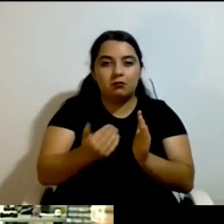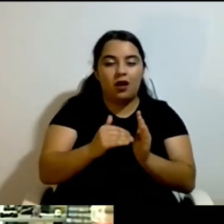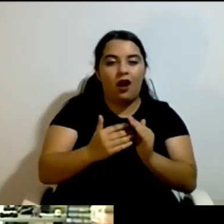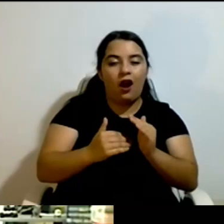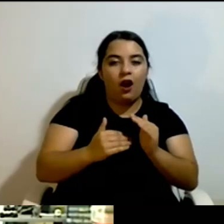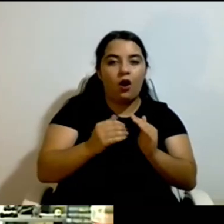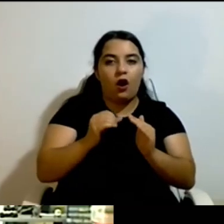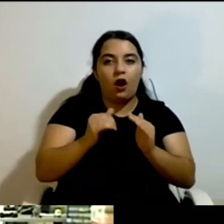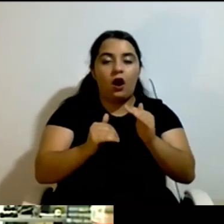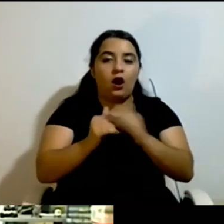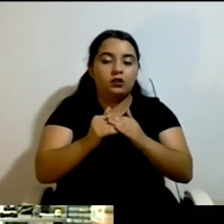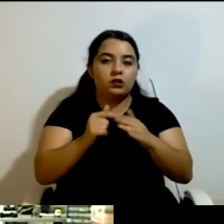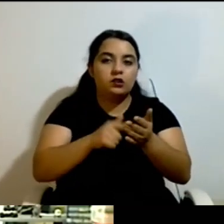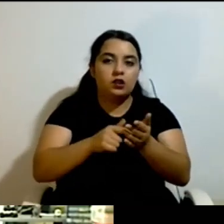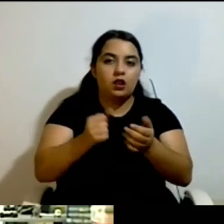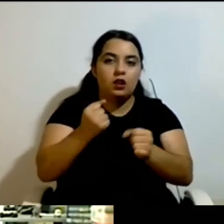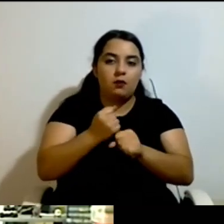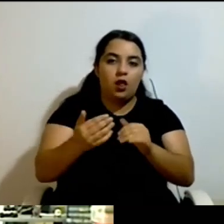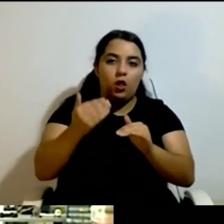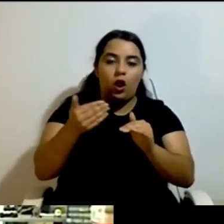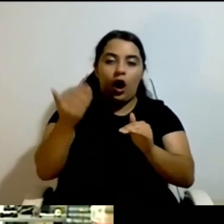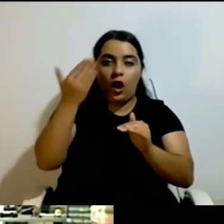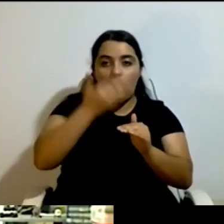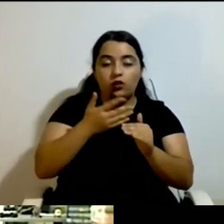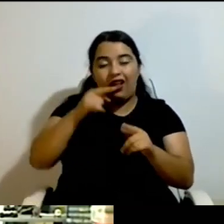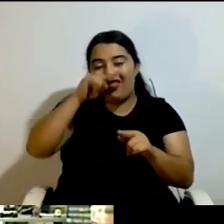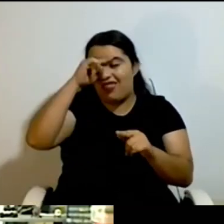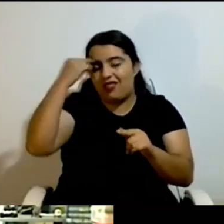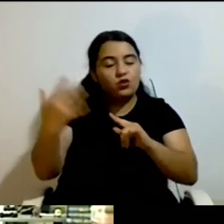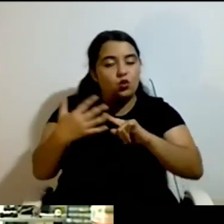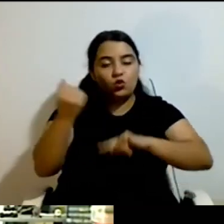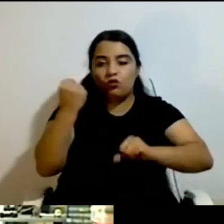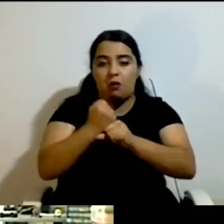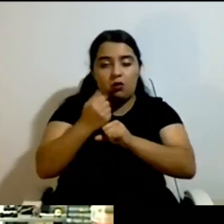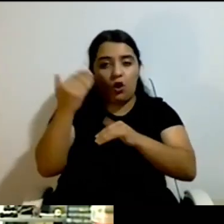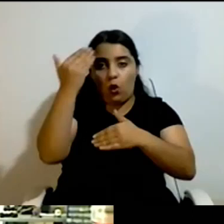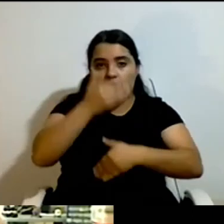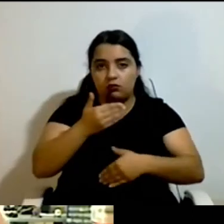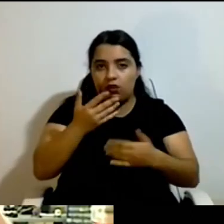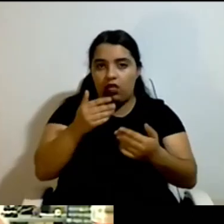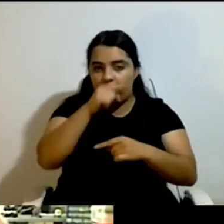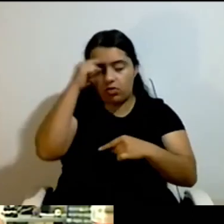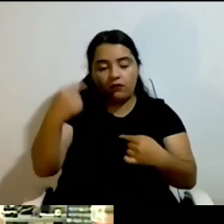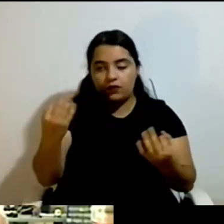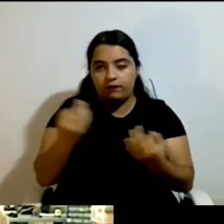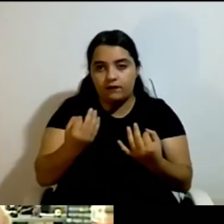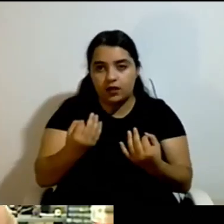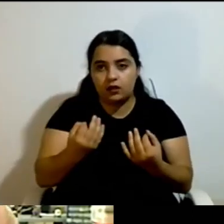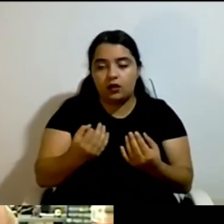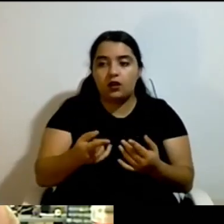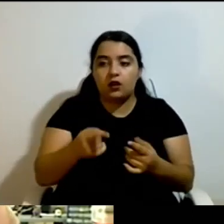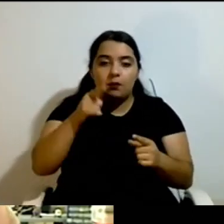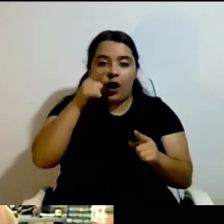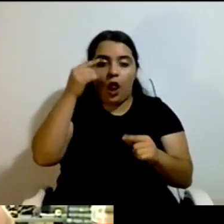which is very difficult to get. And you get a certain lump sum for that night, which does not pay for eight